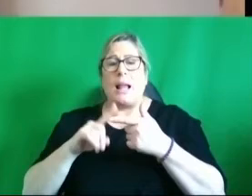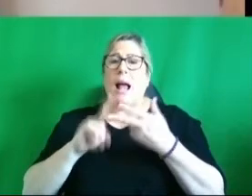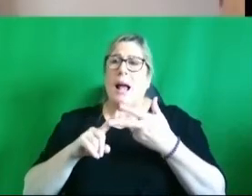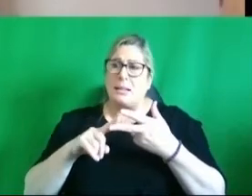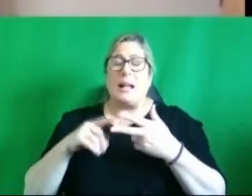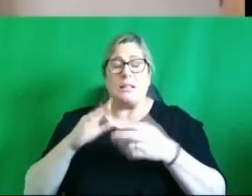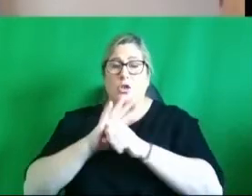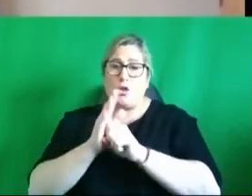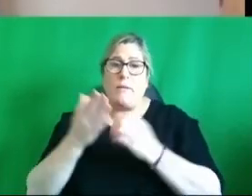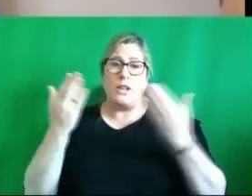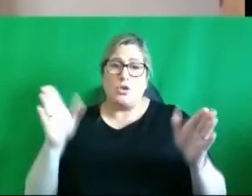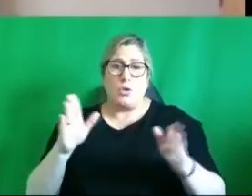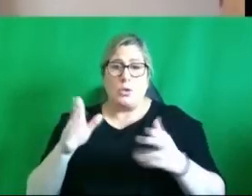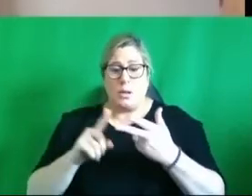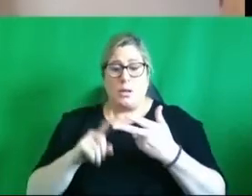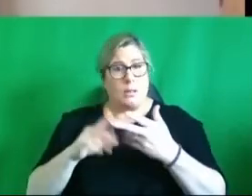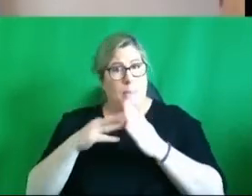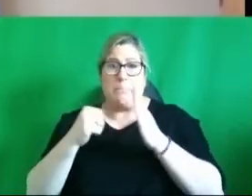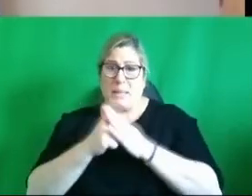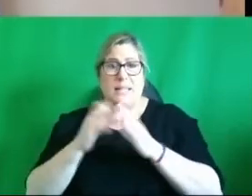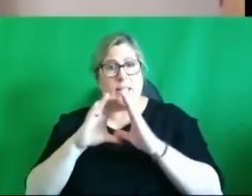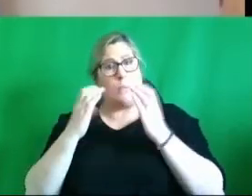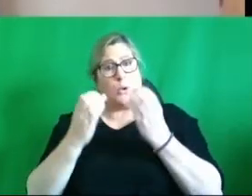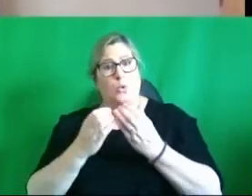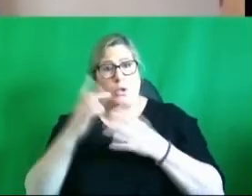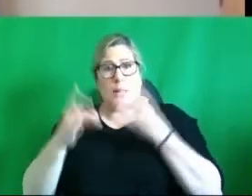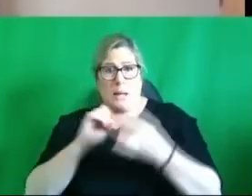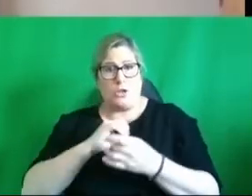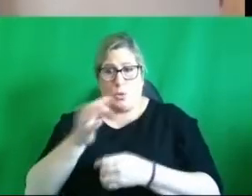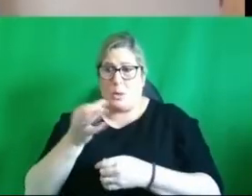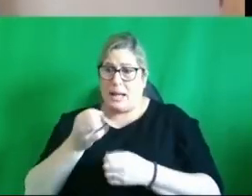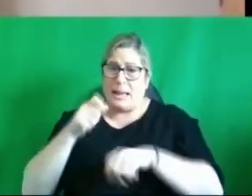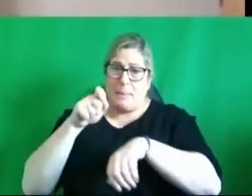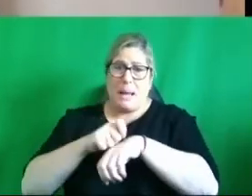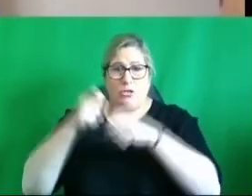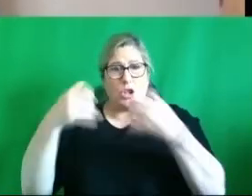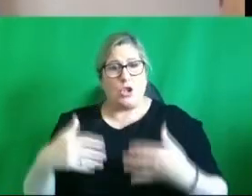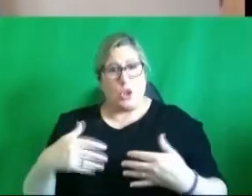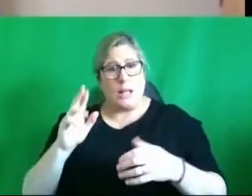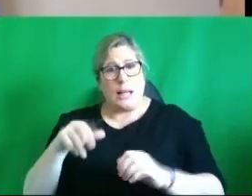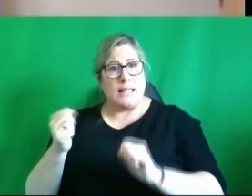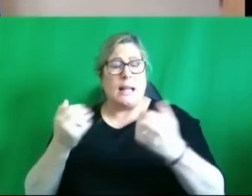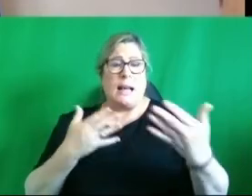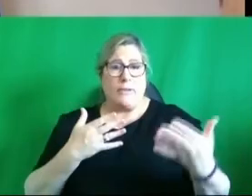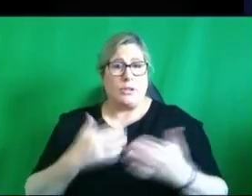19 has shown us and the business community to ensure that we get the best outcomes and can deliver economies of scale